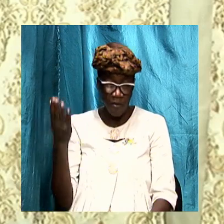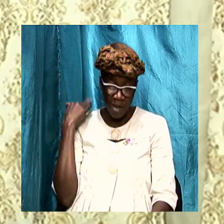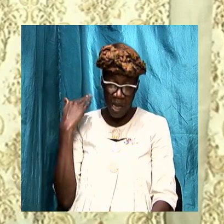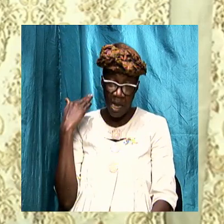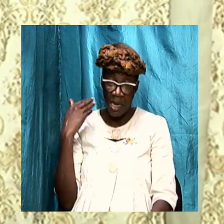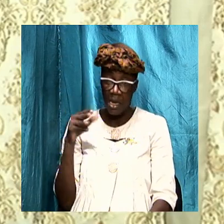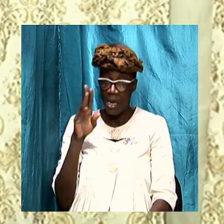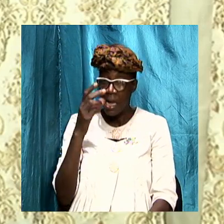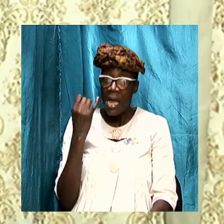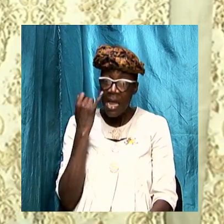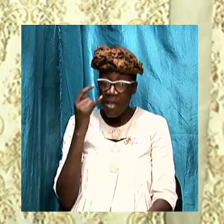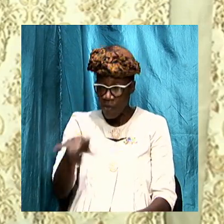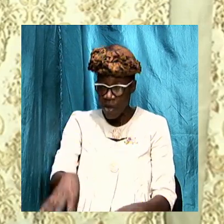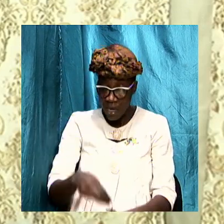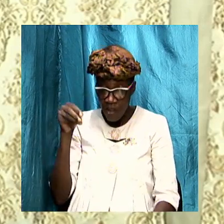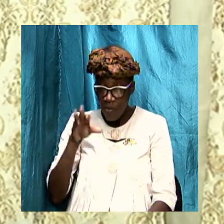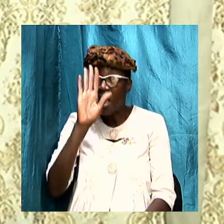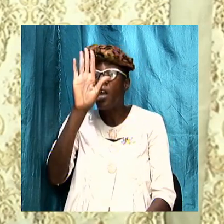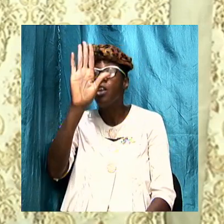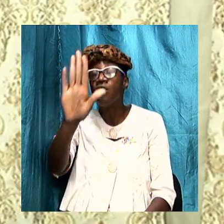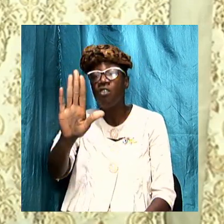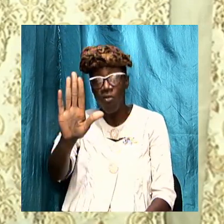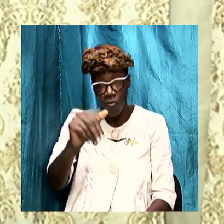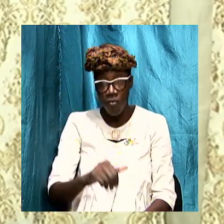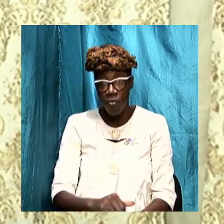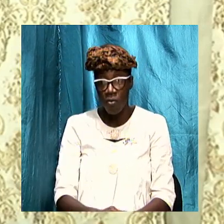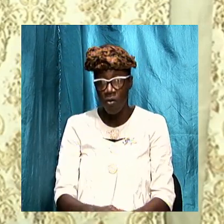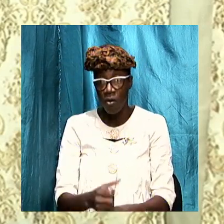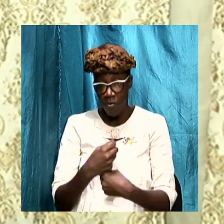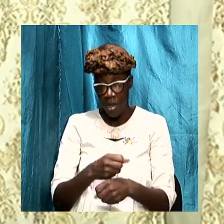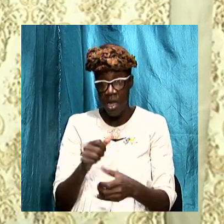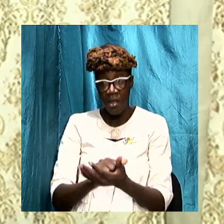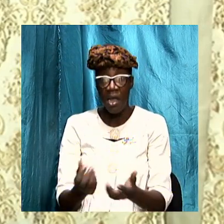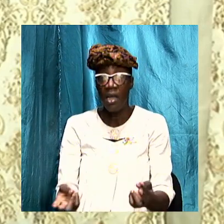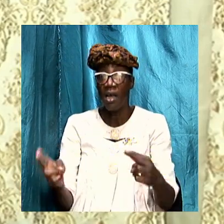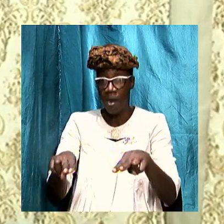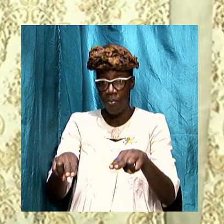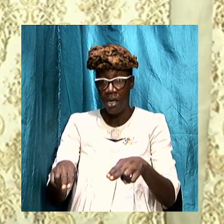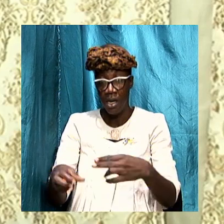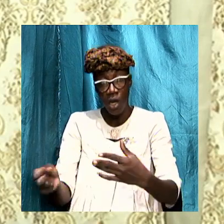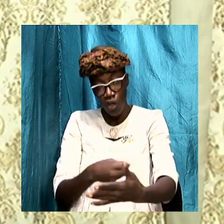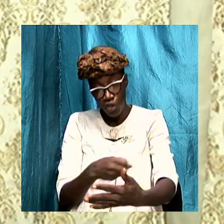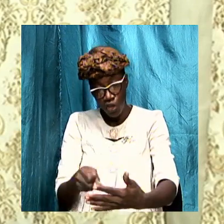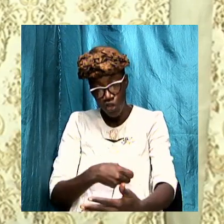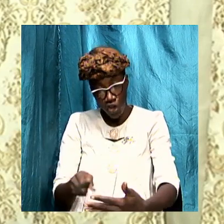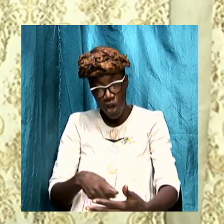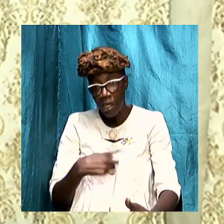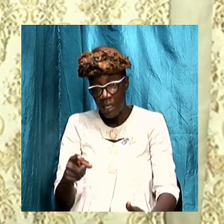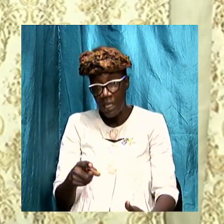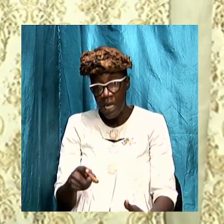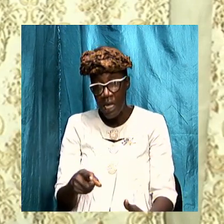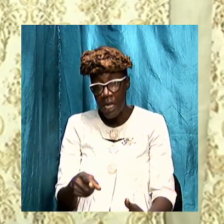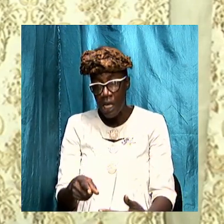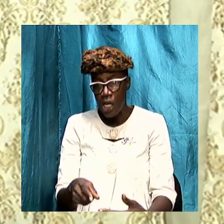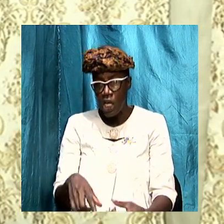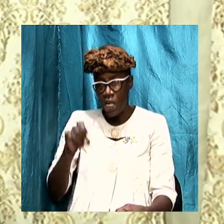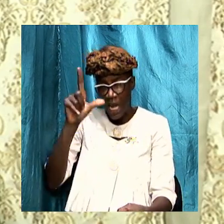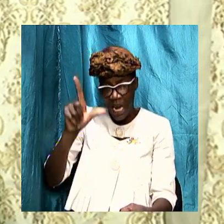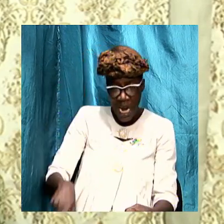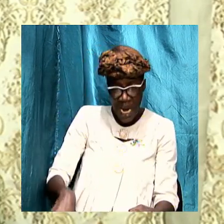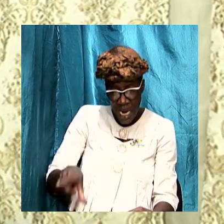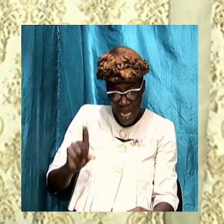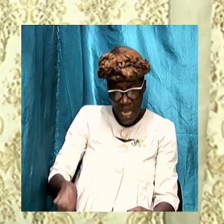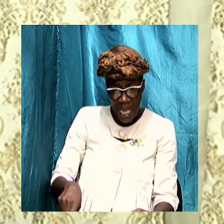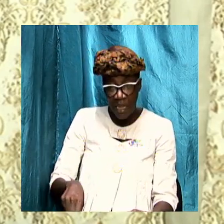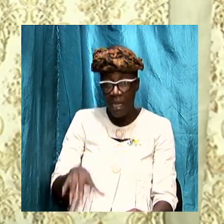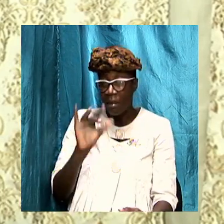if we are left behind it is as the song would say too late and it would still be